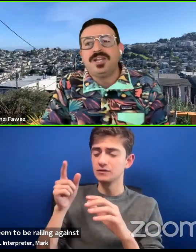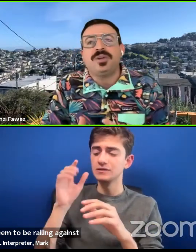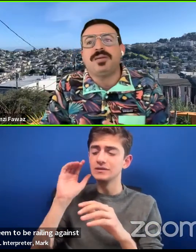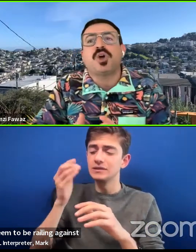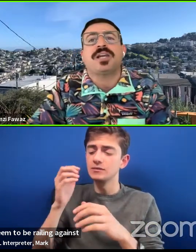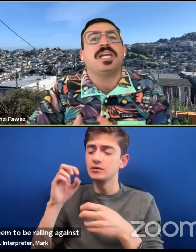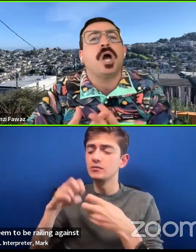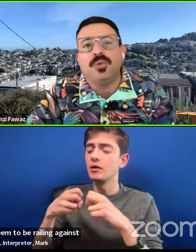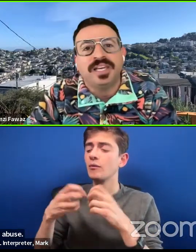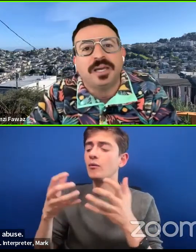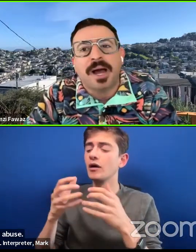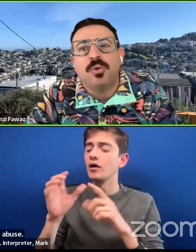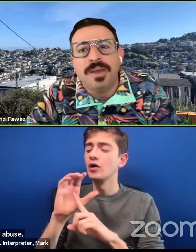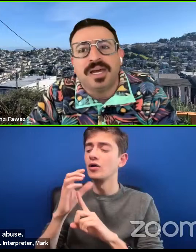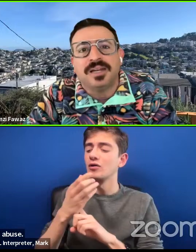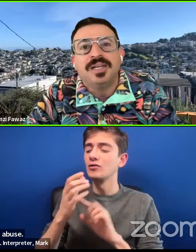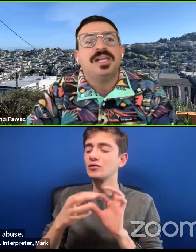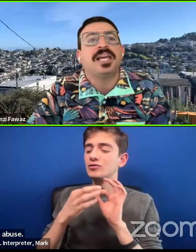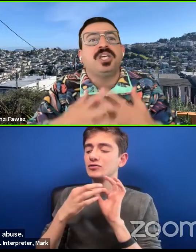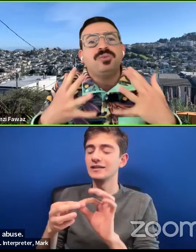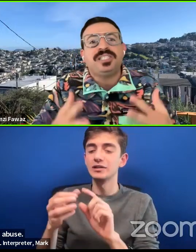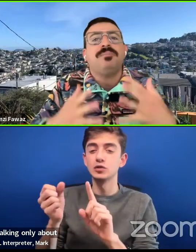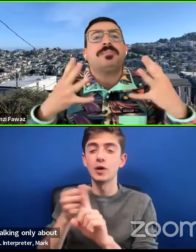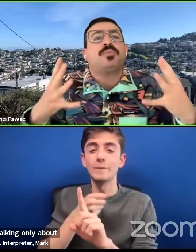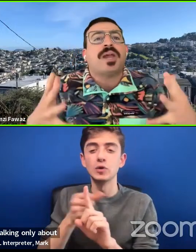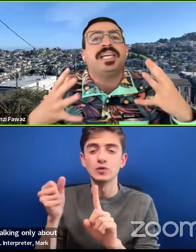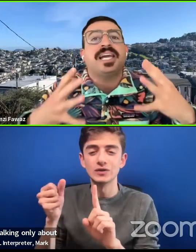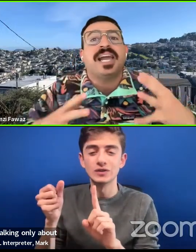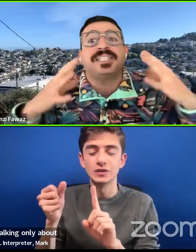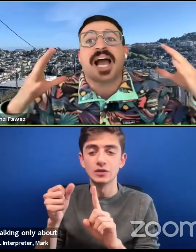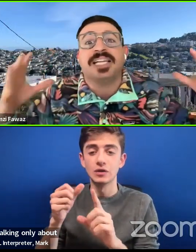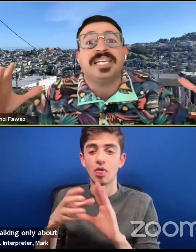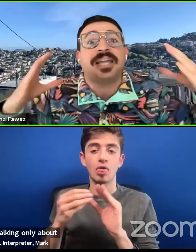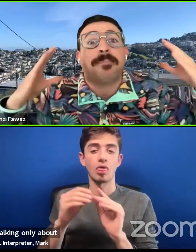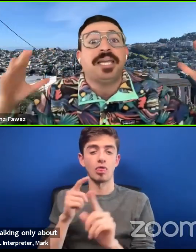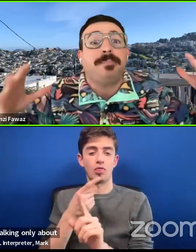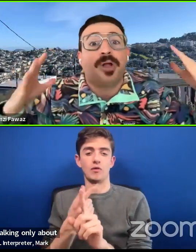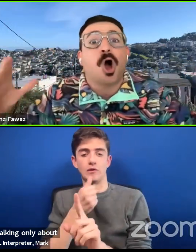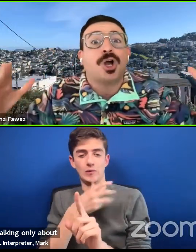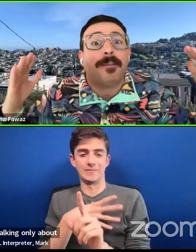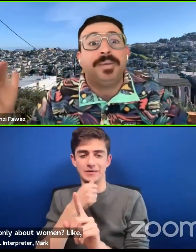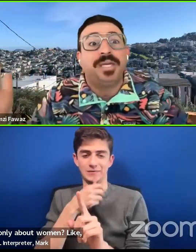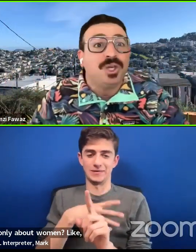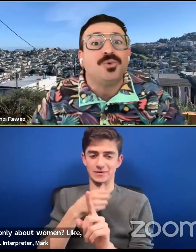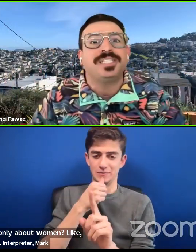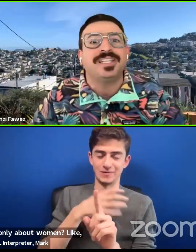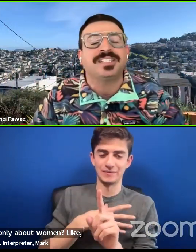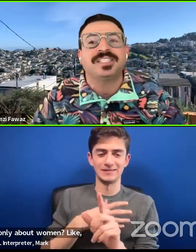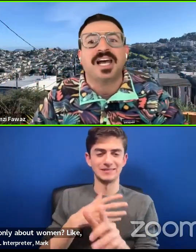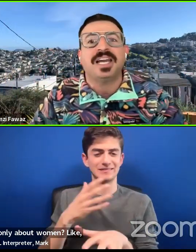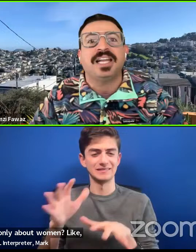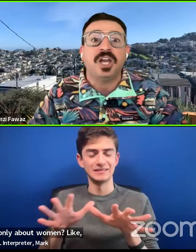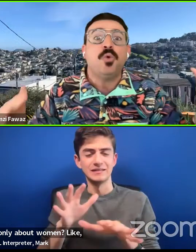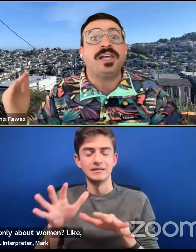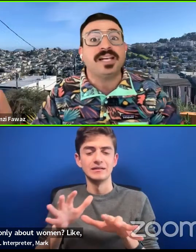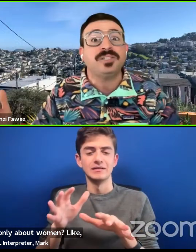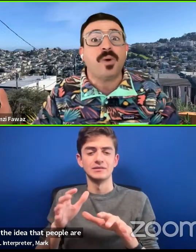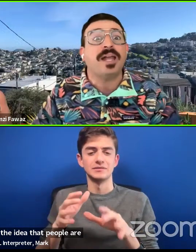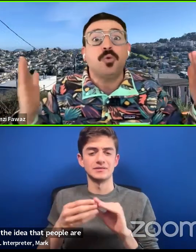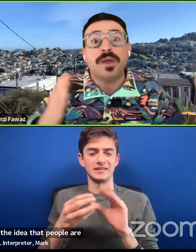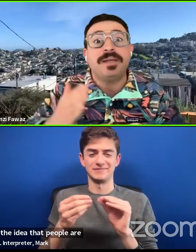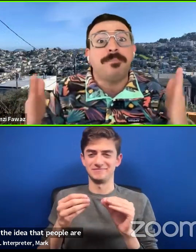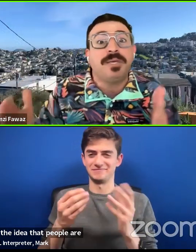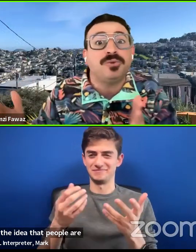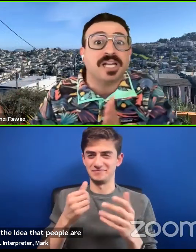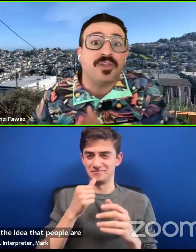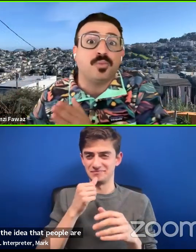Like, why do you keep talking only about women? Like, you seem to be railing against the idea that people are abused in this society. Well,